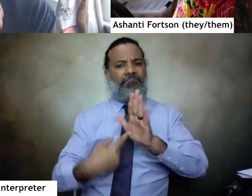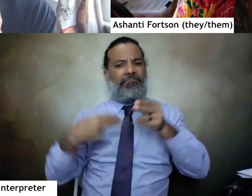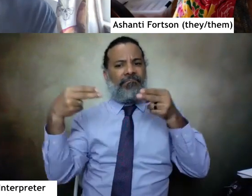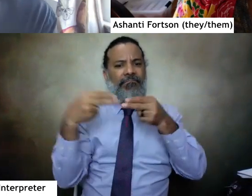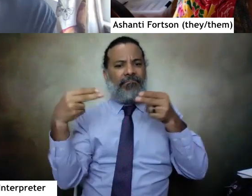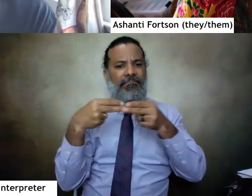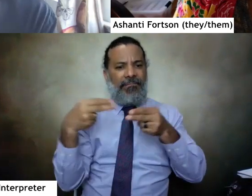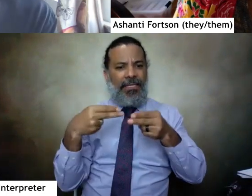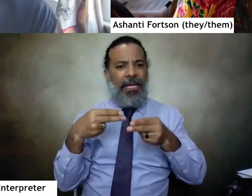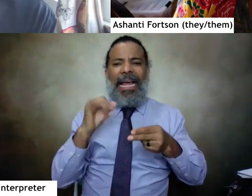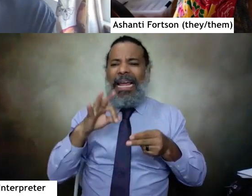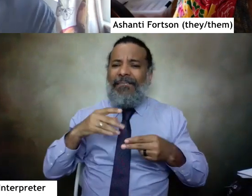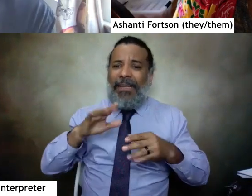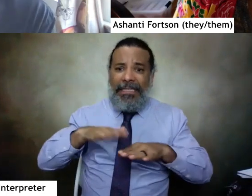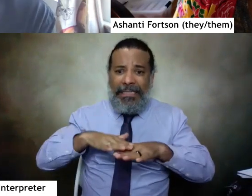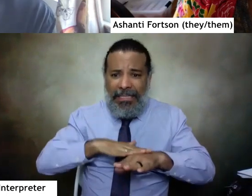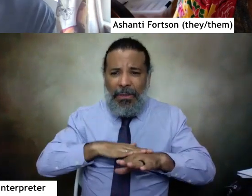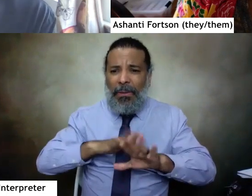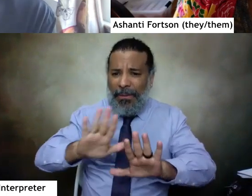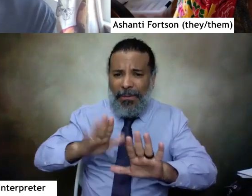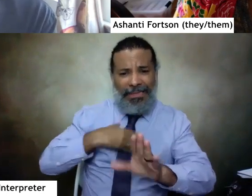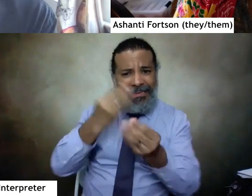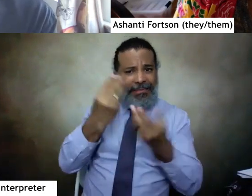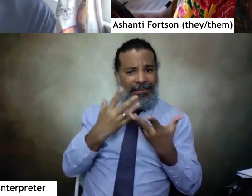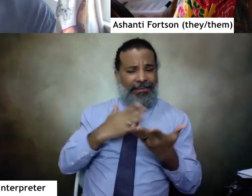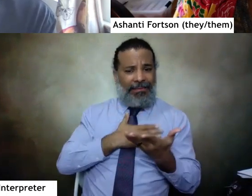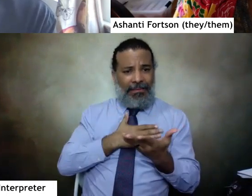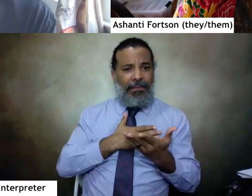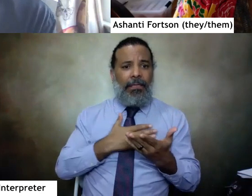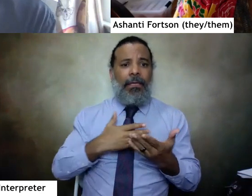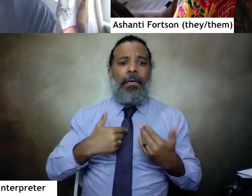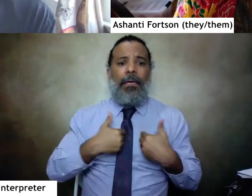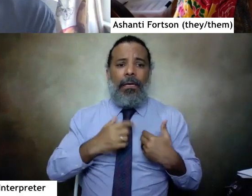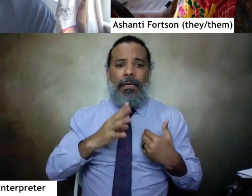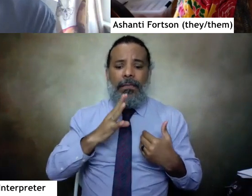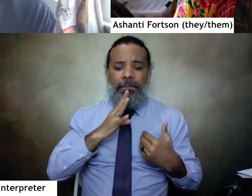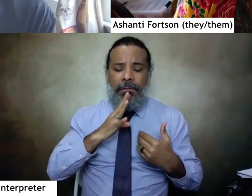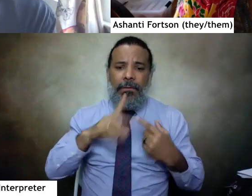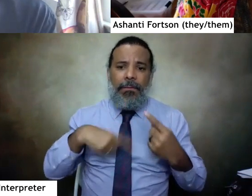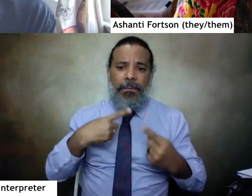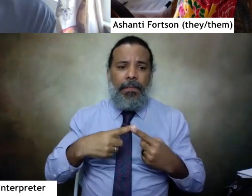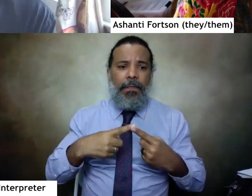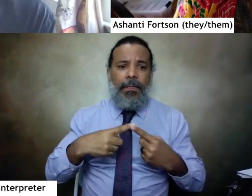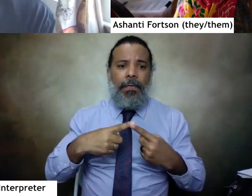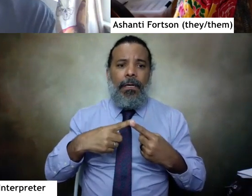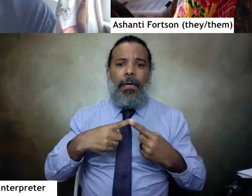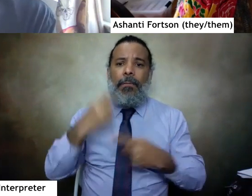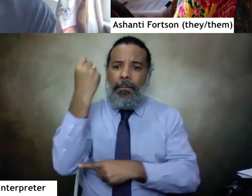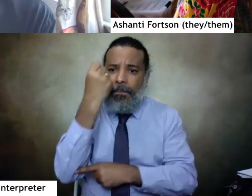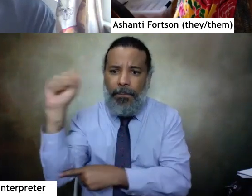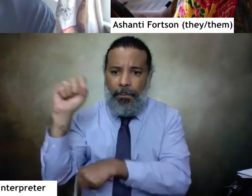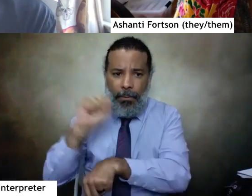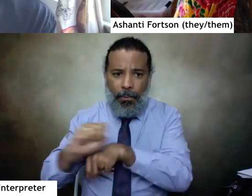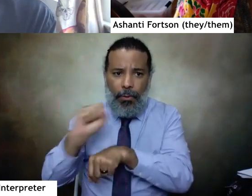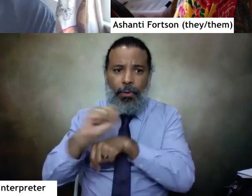Please tell me if I need to slow down. Also, I am going to talk about some of my movement work against